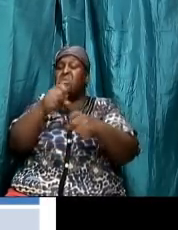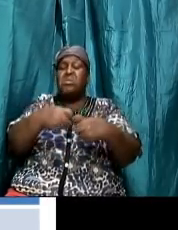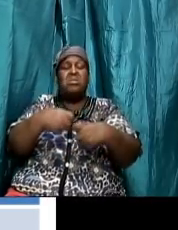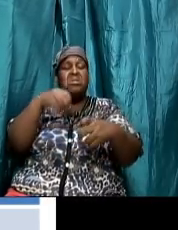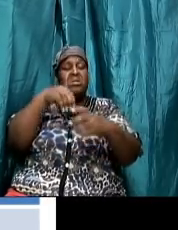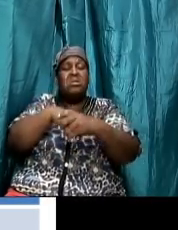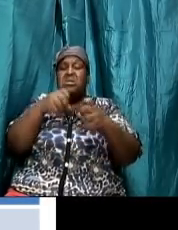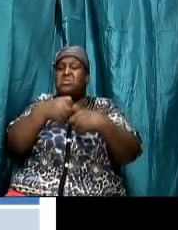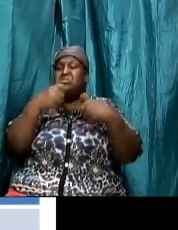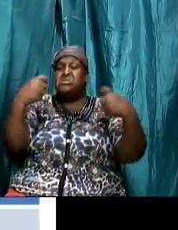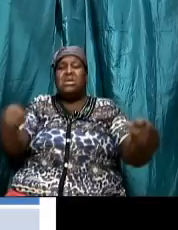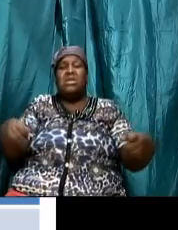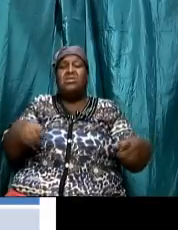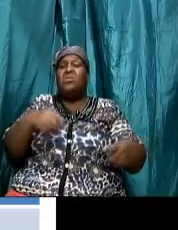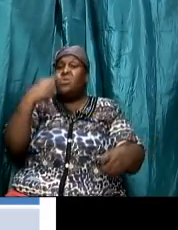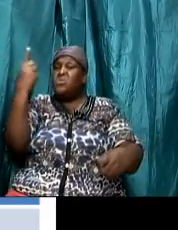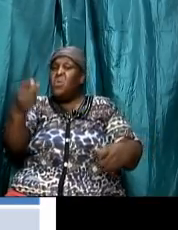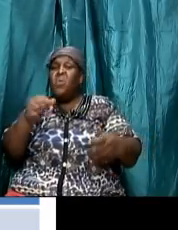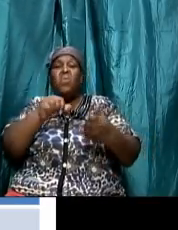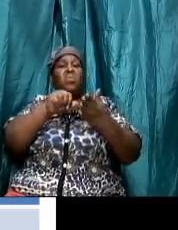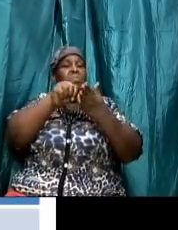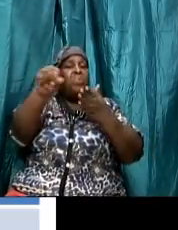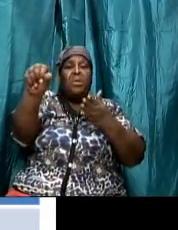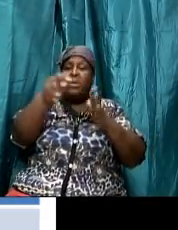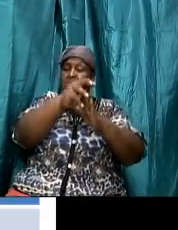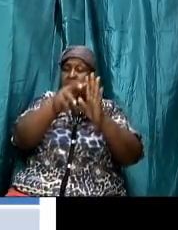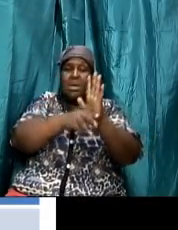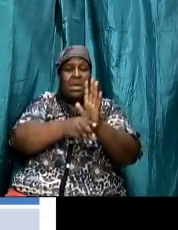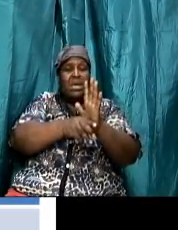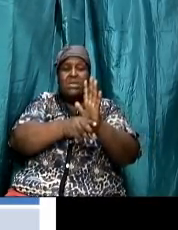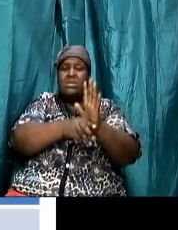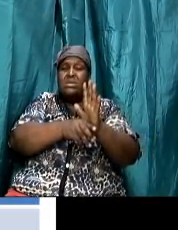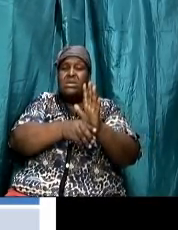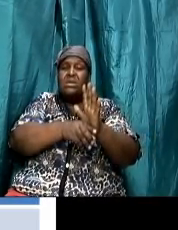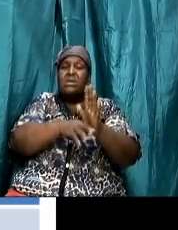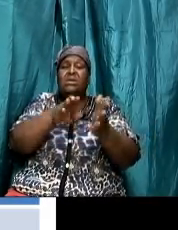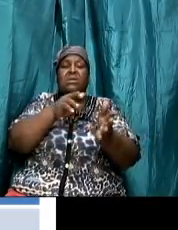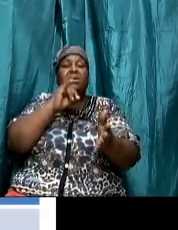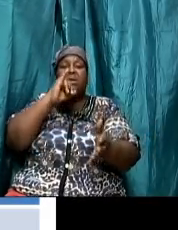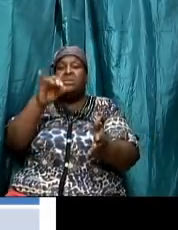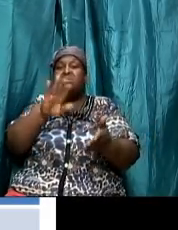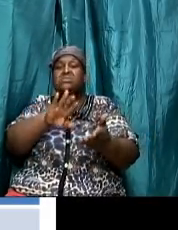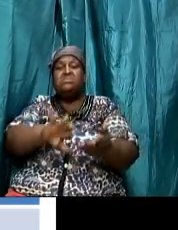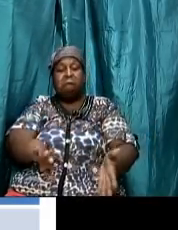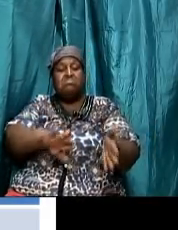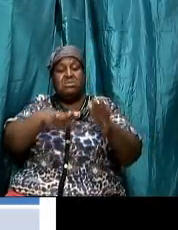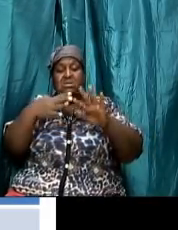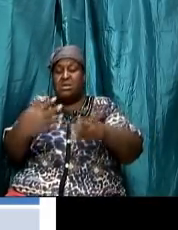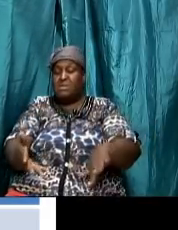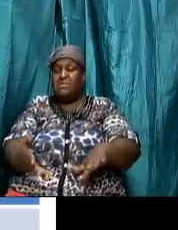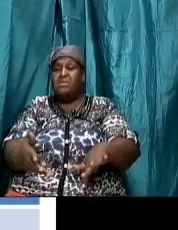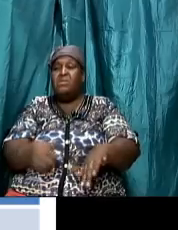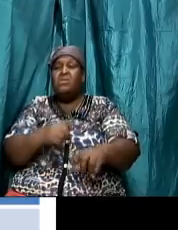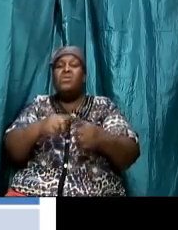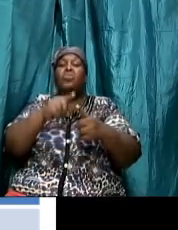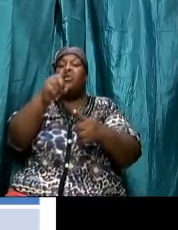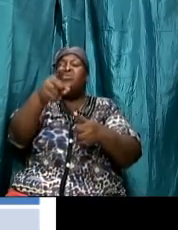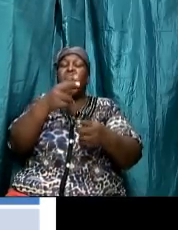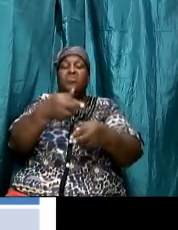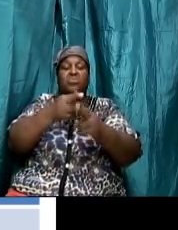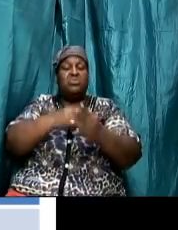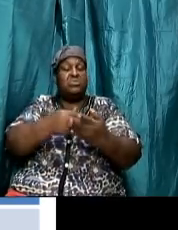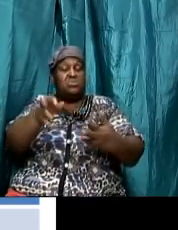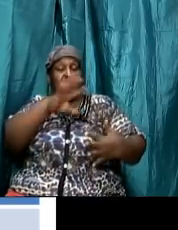your only payment for that is death but guess what when they get the holy ghost